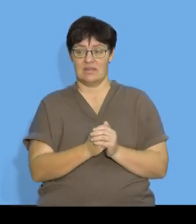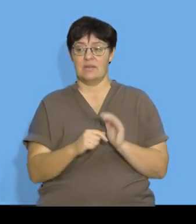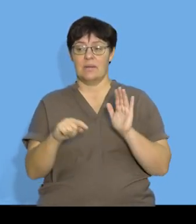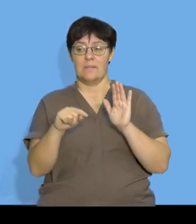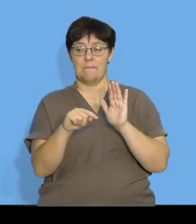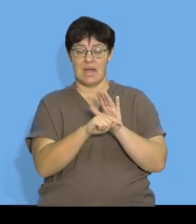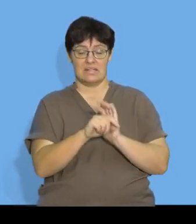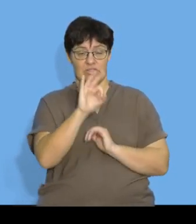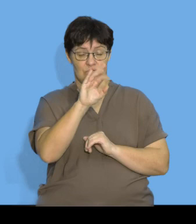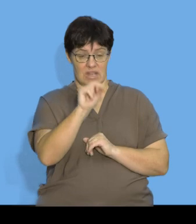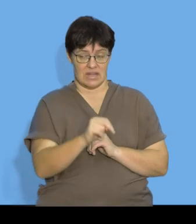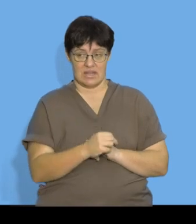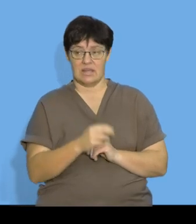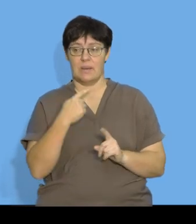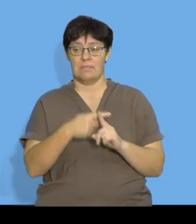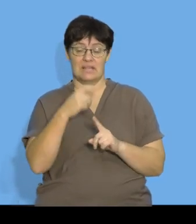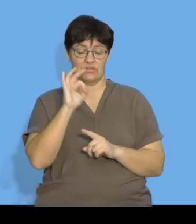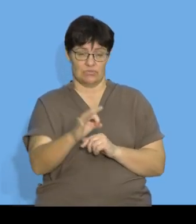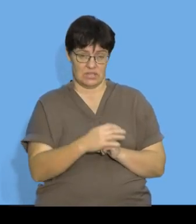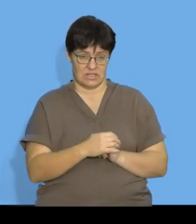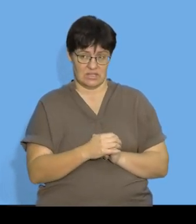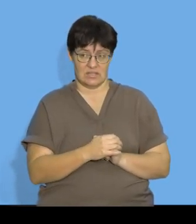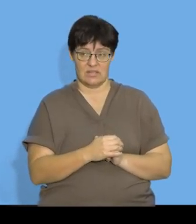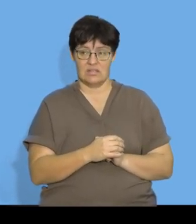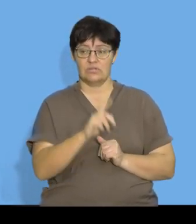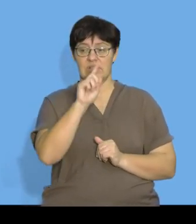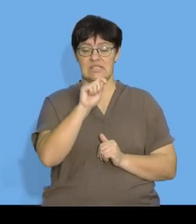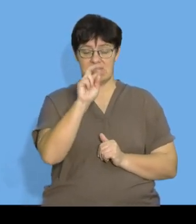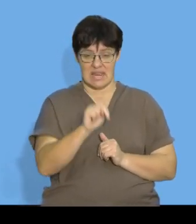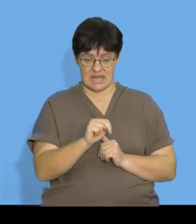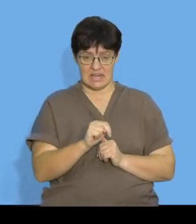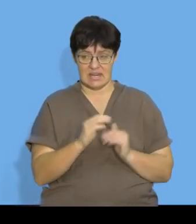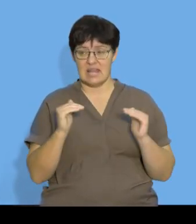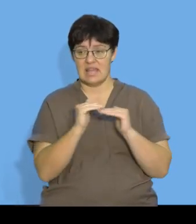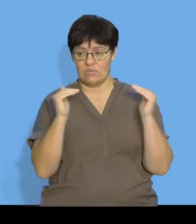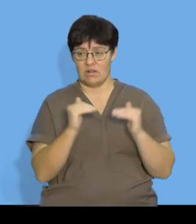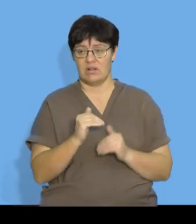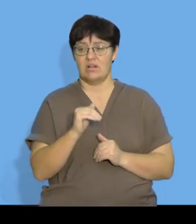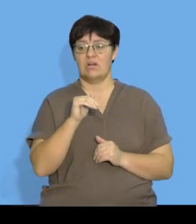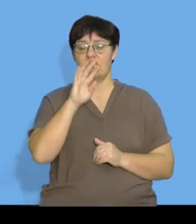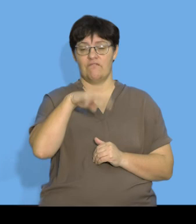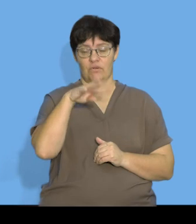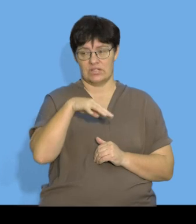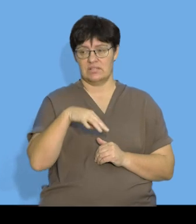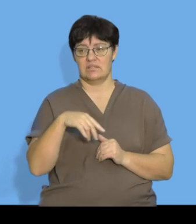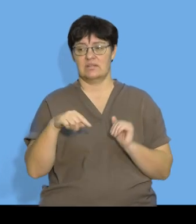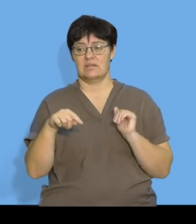3n plus 3 so tn is equal to 14 minus